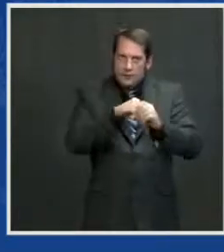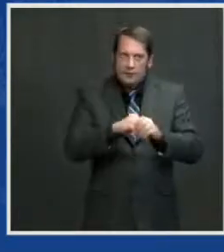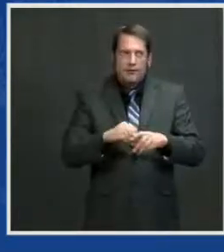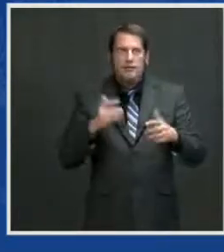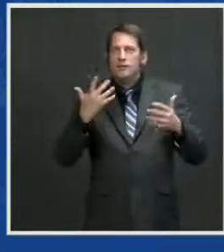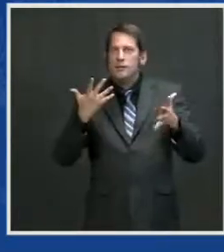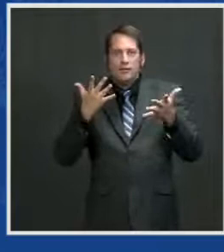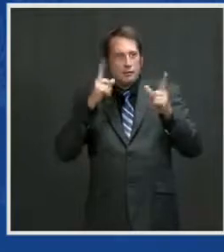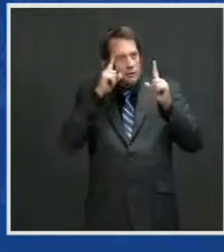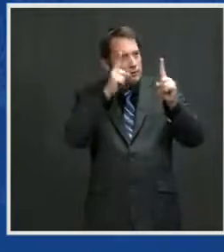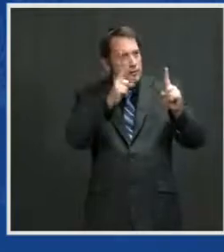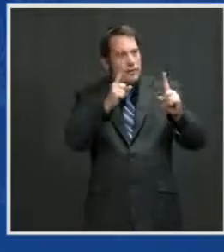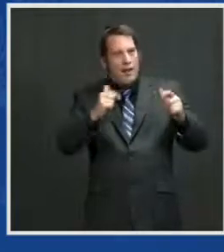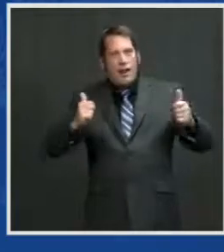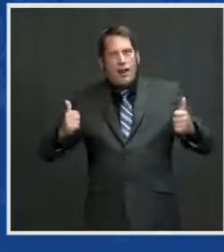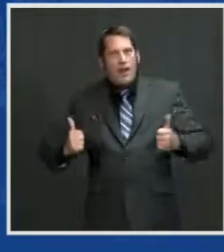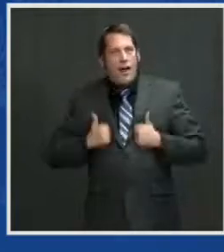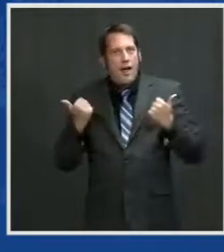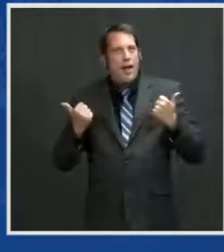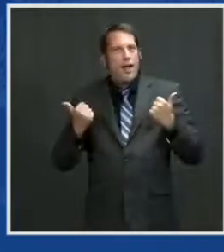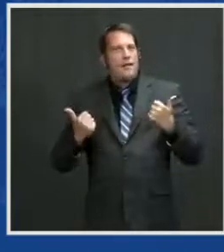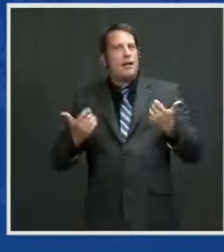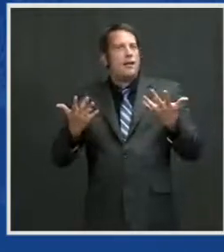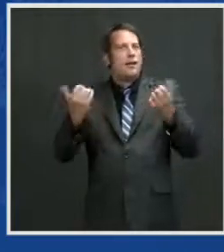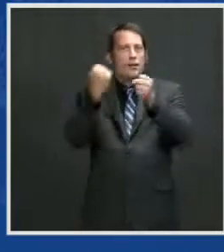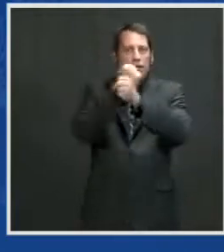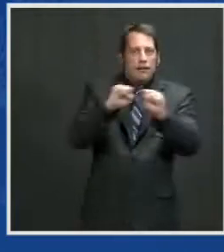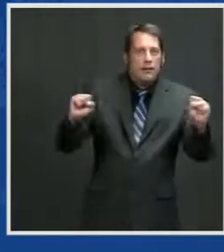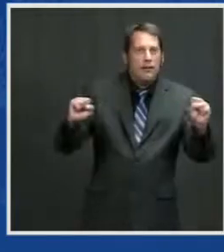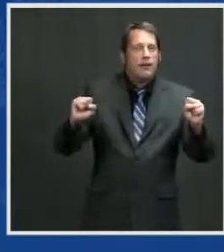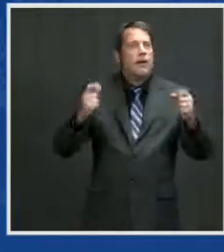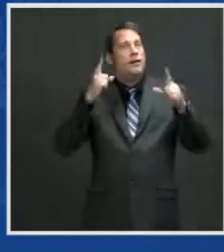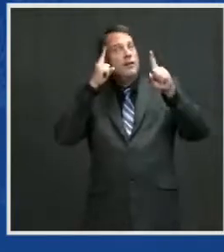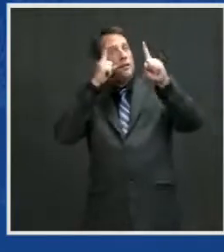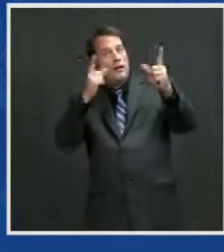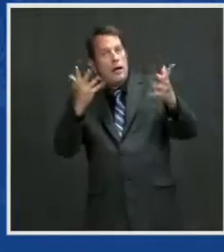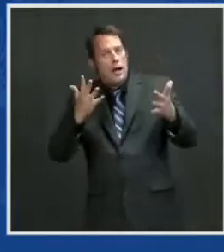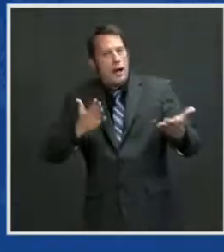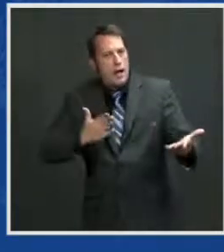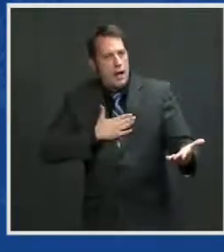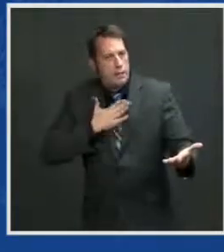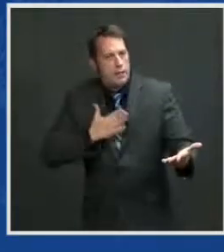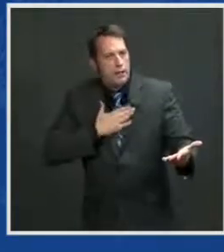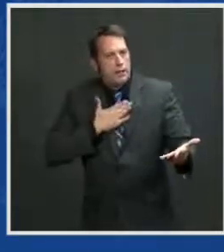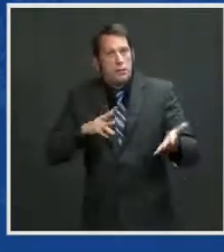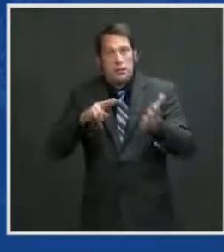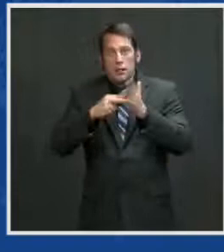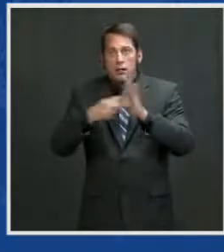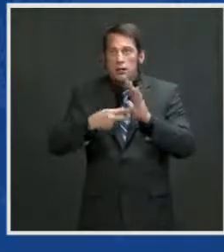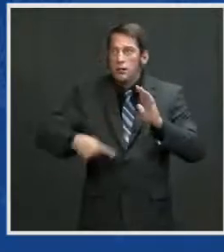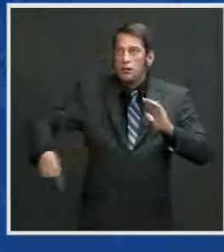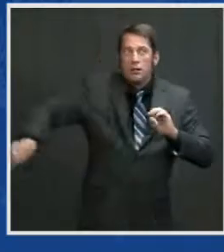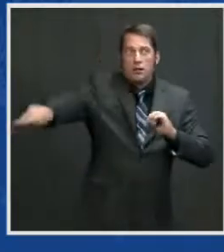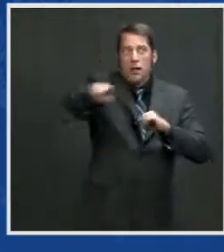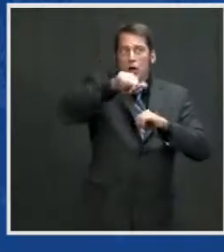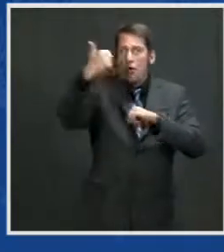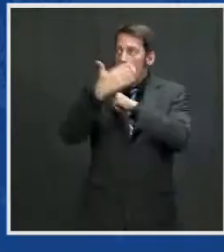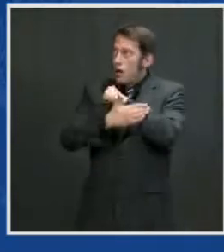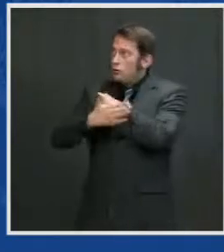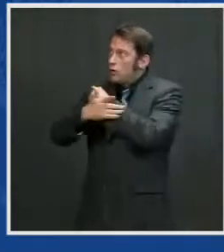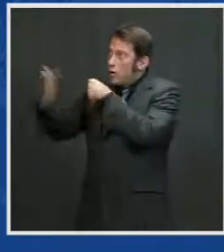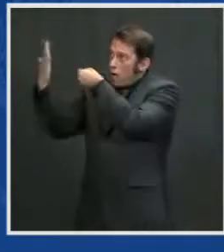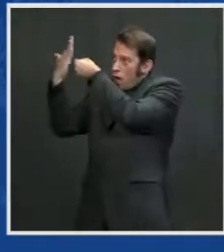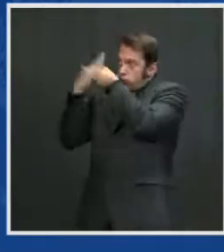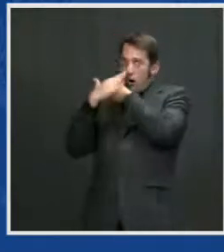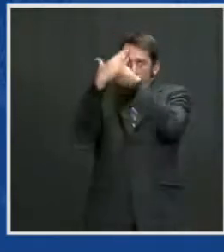We mean it. No nation can defeat us as long as we stick to our values.